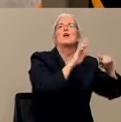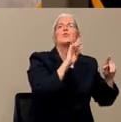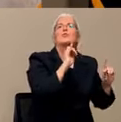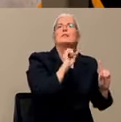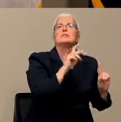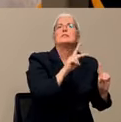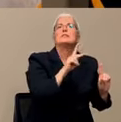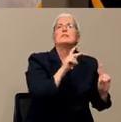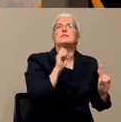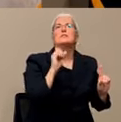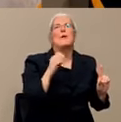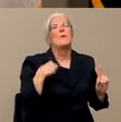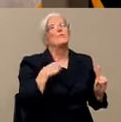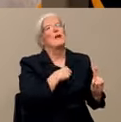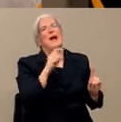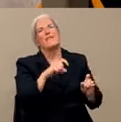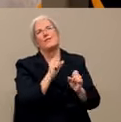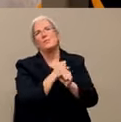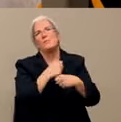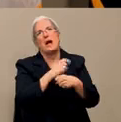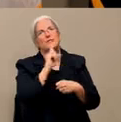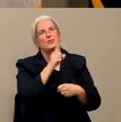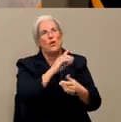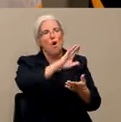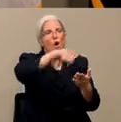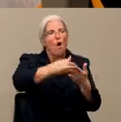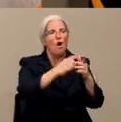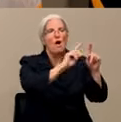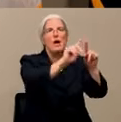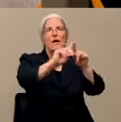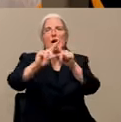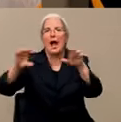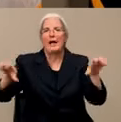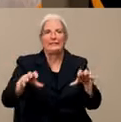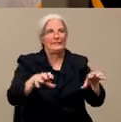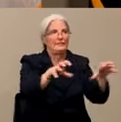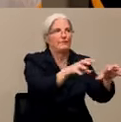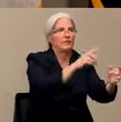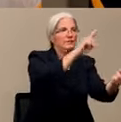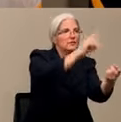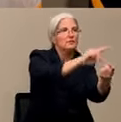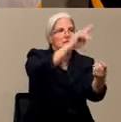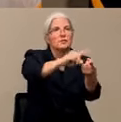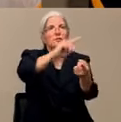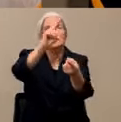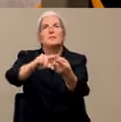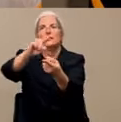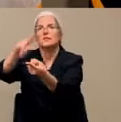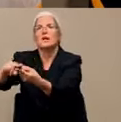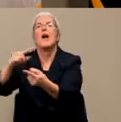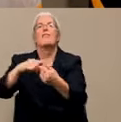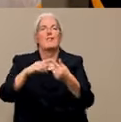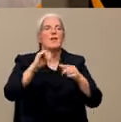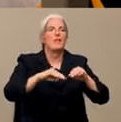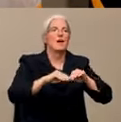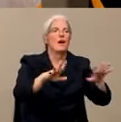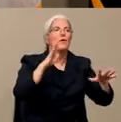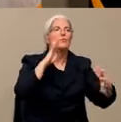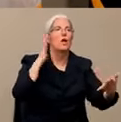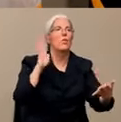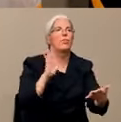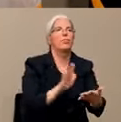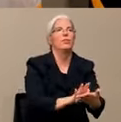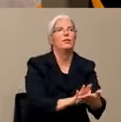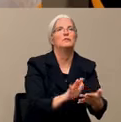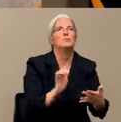So we need to make sure that the activity is very much down and strut is decreased to a very low level before we want